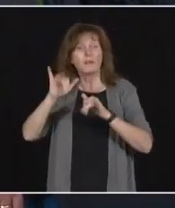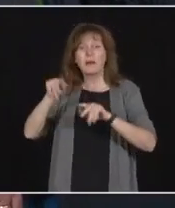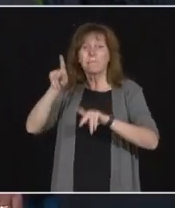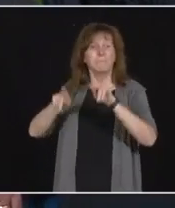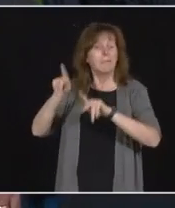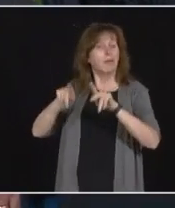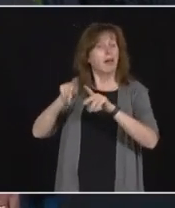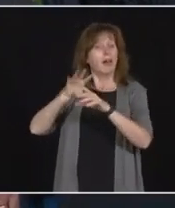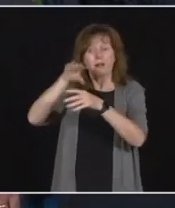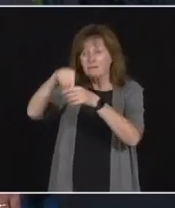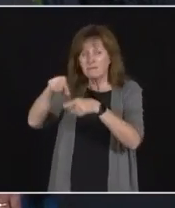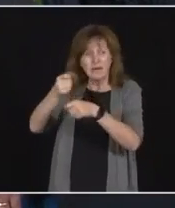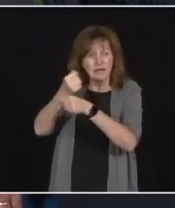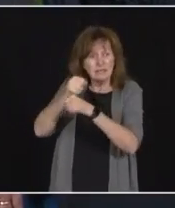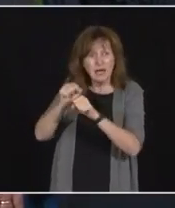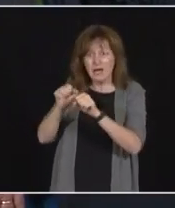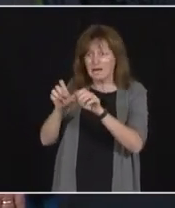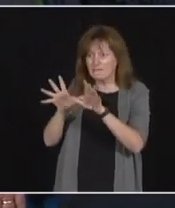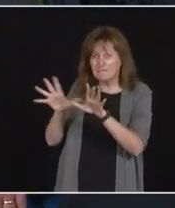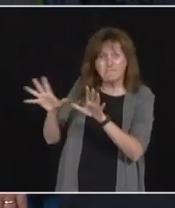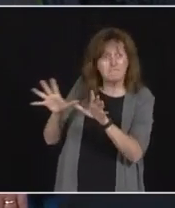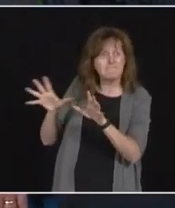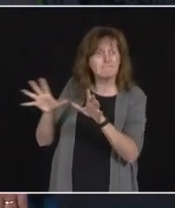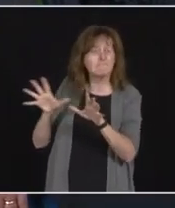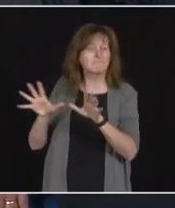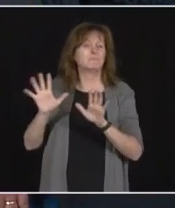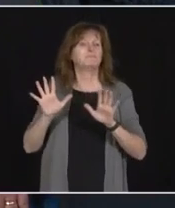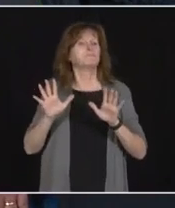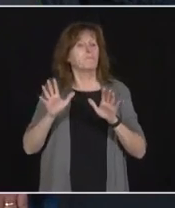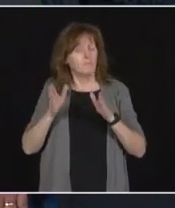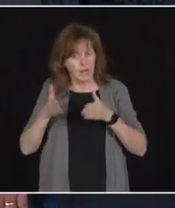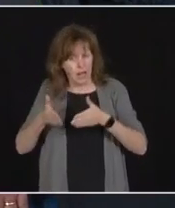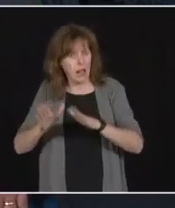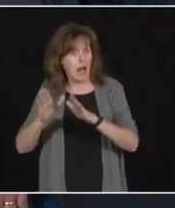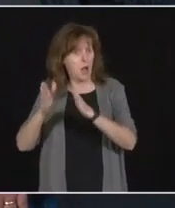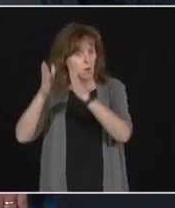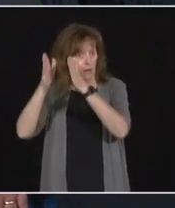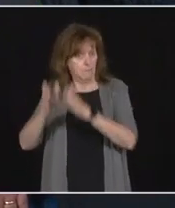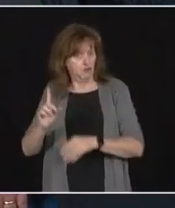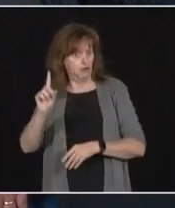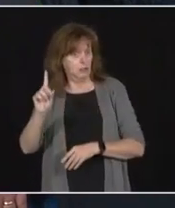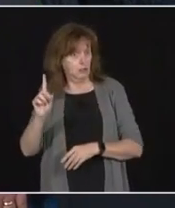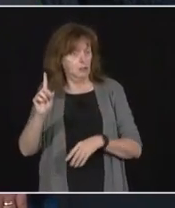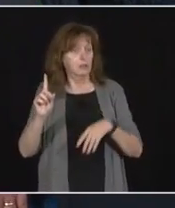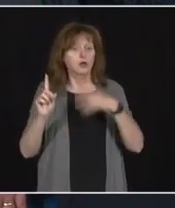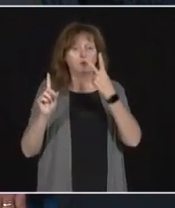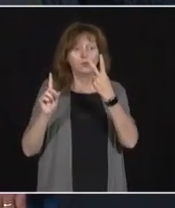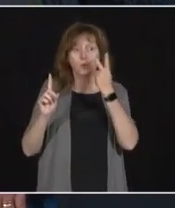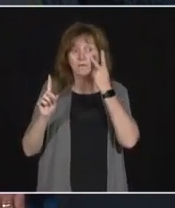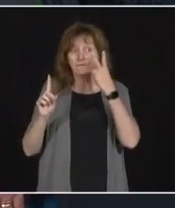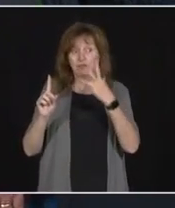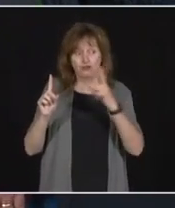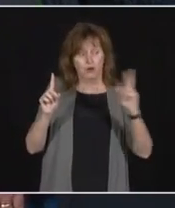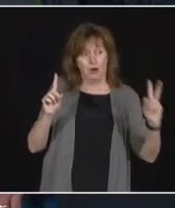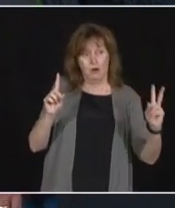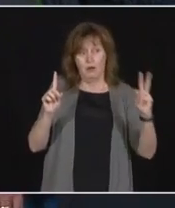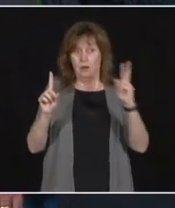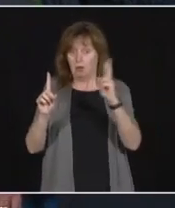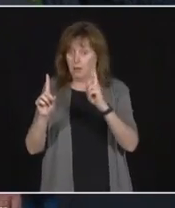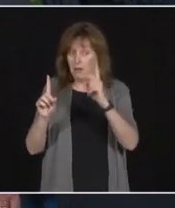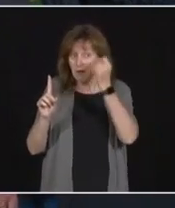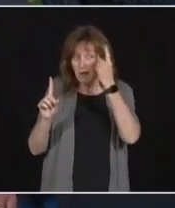We will be allowing two visitors per residents in outdoor areas of homes supporting individuals with developmental